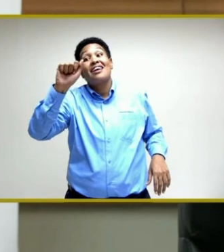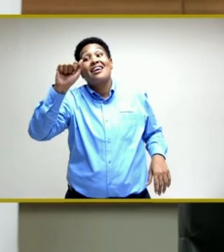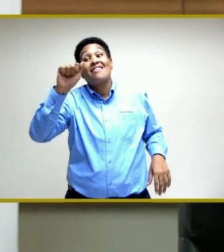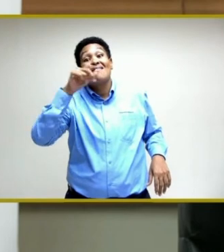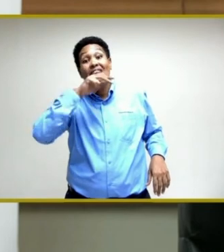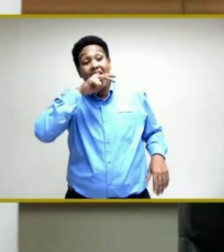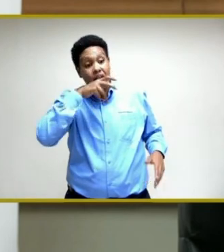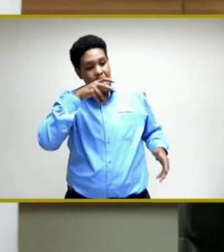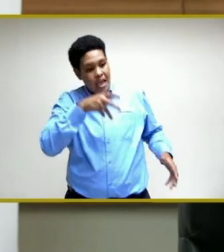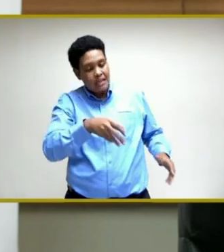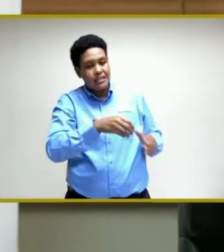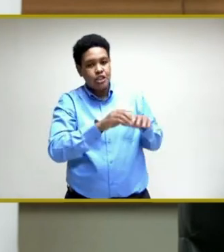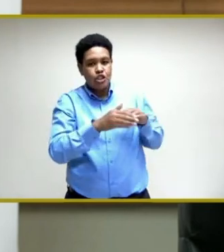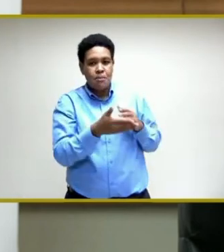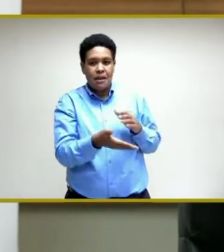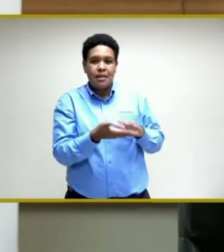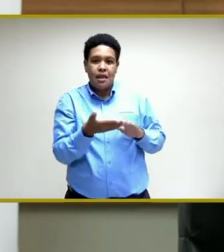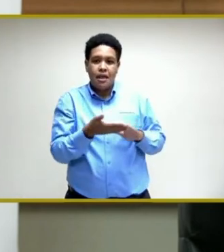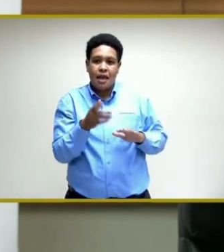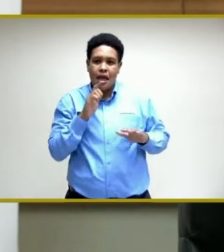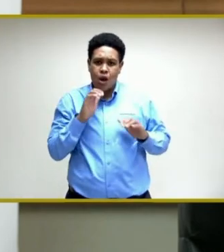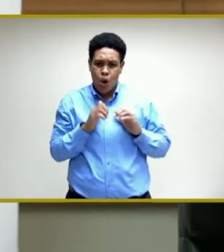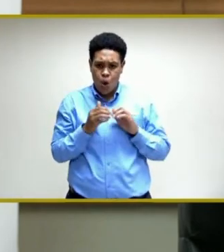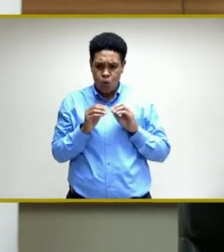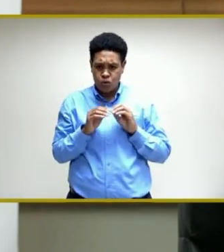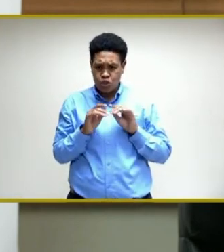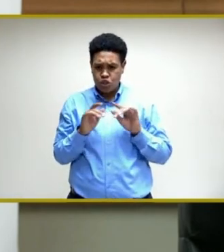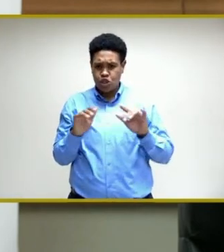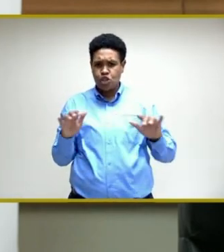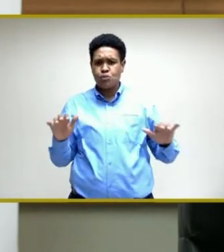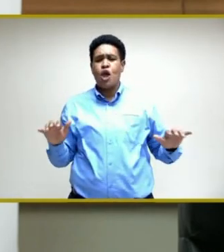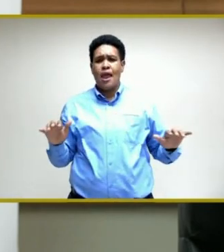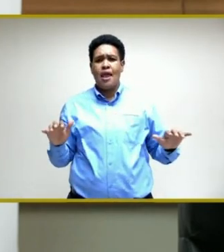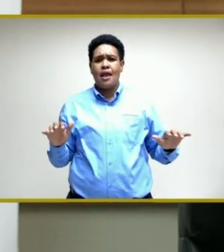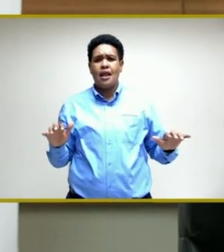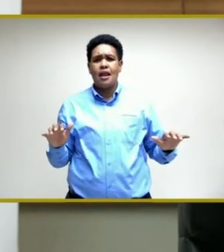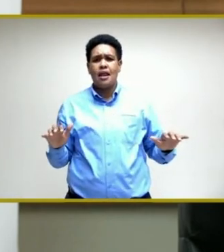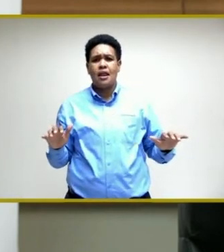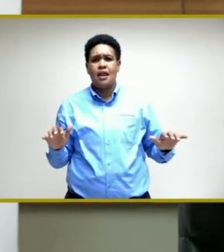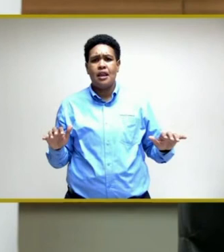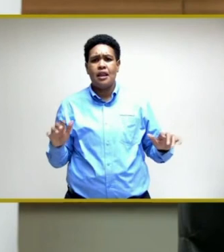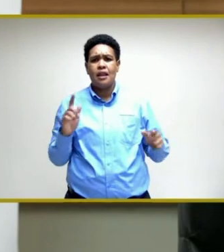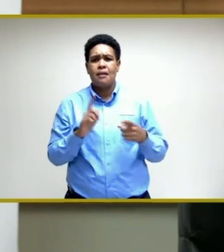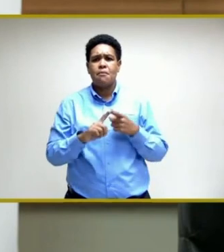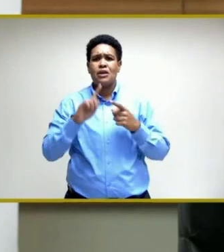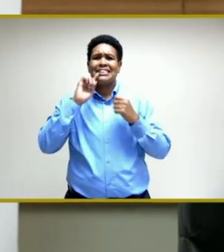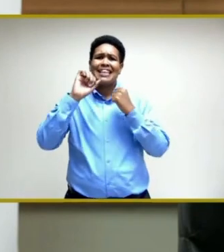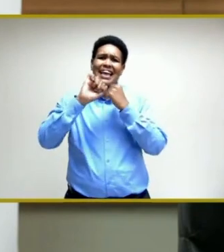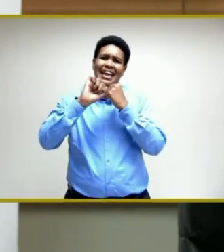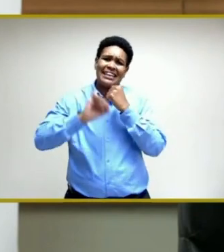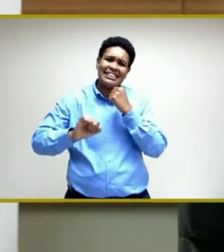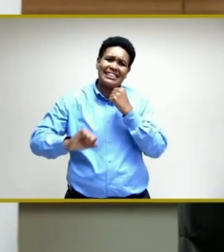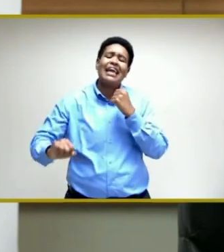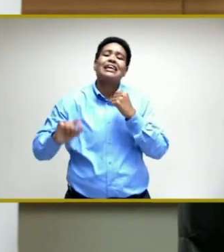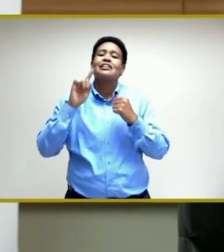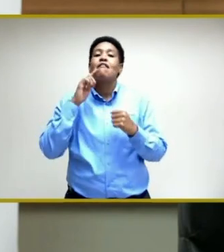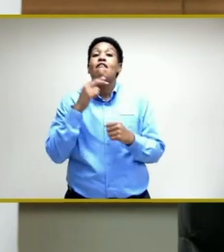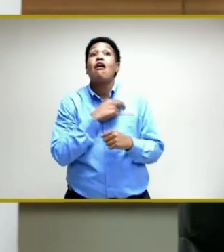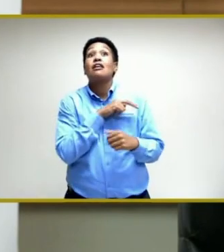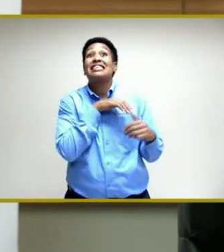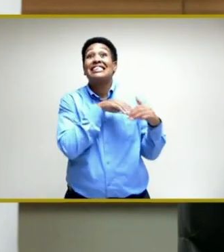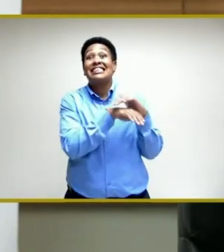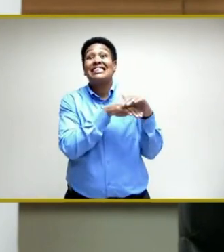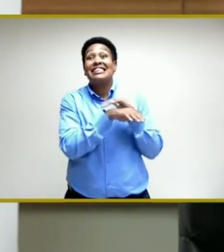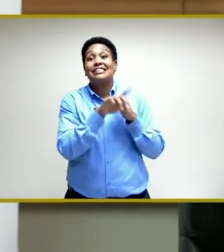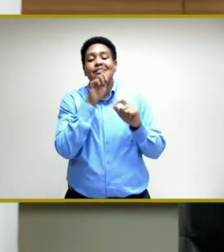and that the pace of spread and the extent of hospitalization and so on does suggest